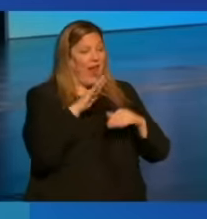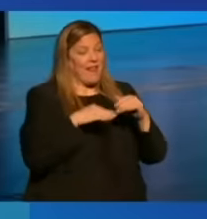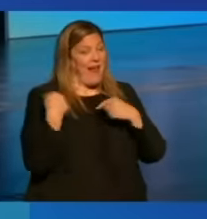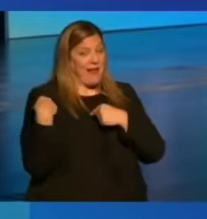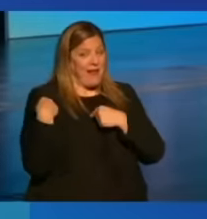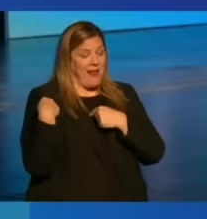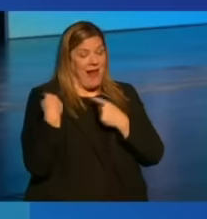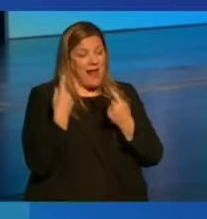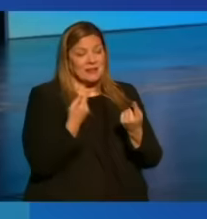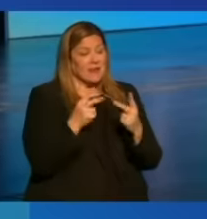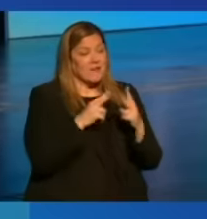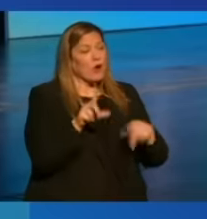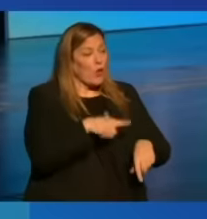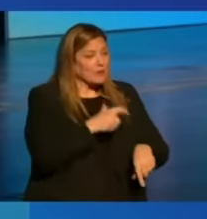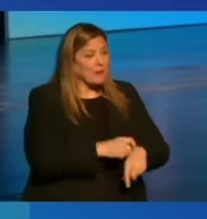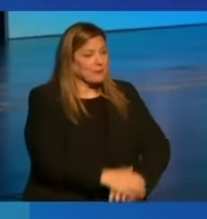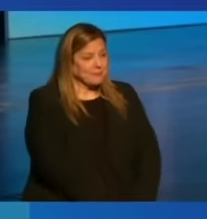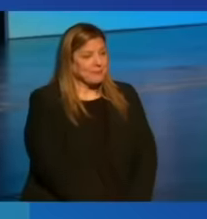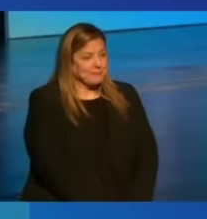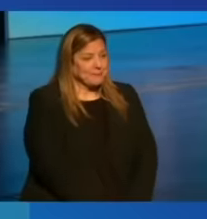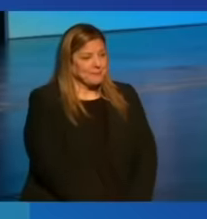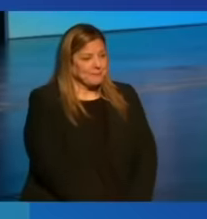it has in a very long time.